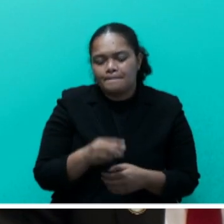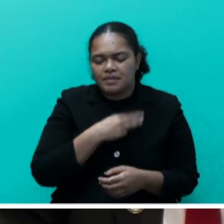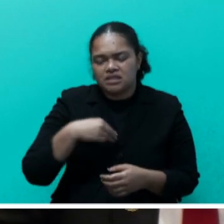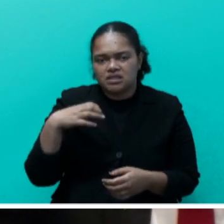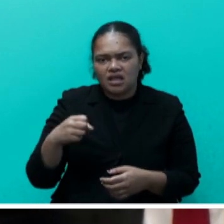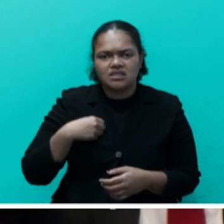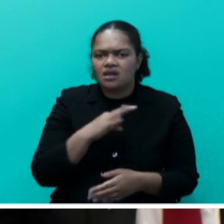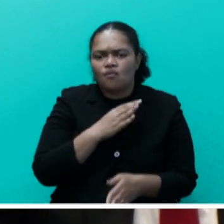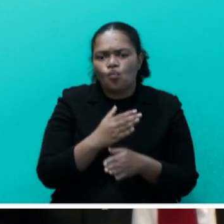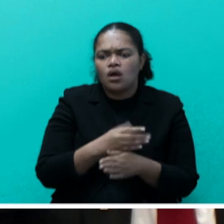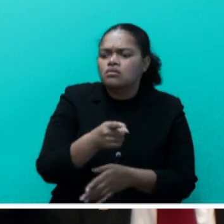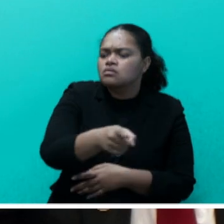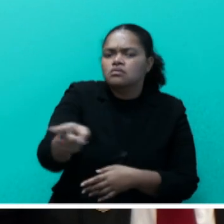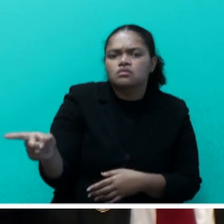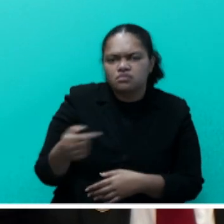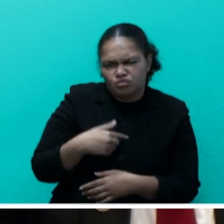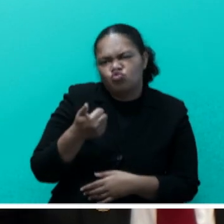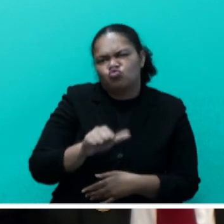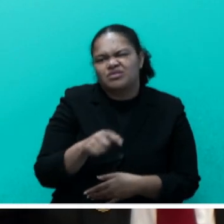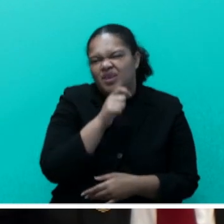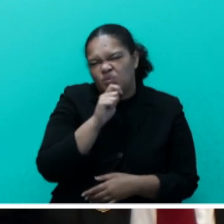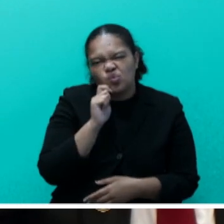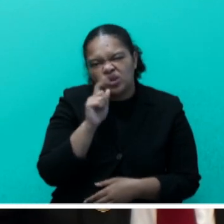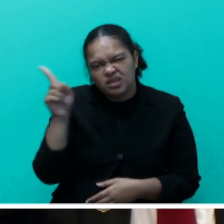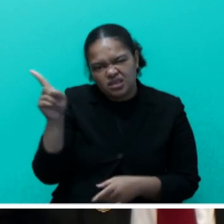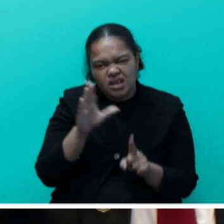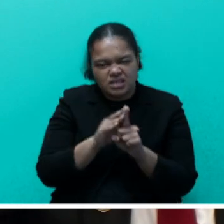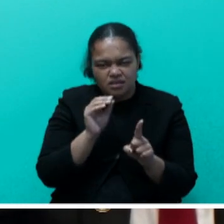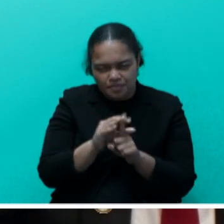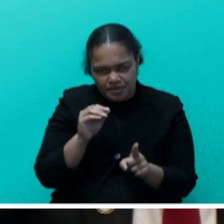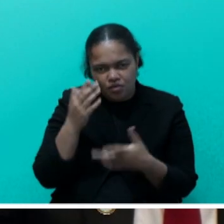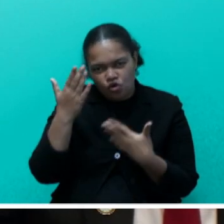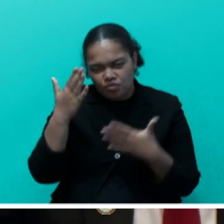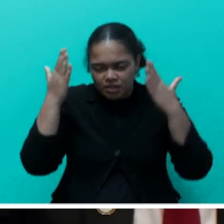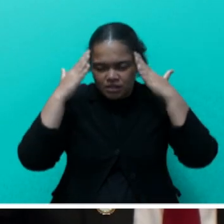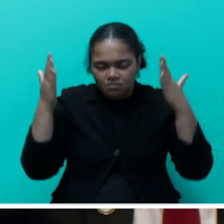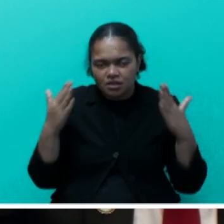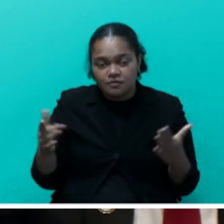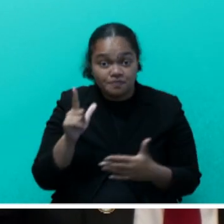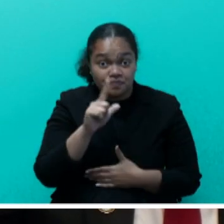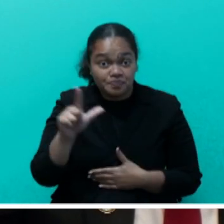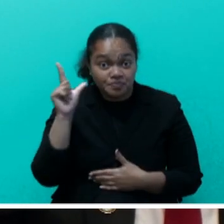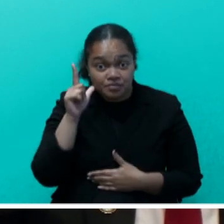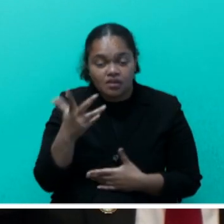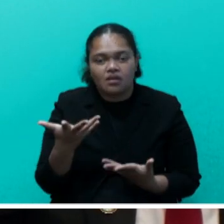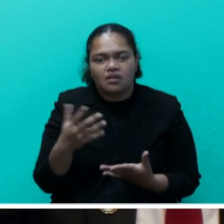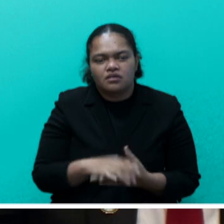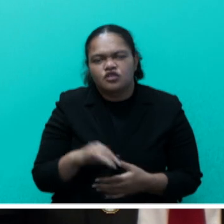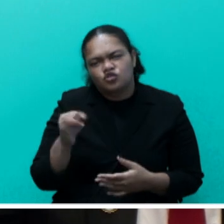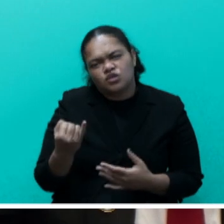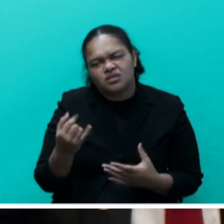And I'm trying to use Tabuni as an example, Honourable Speaker, sir. Yesterday, as a matter of just an exercise,